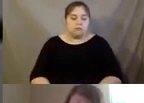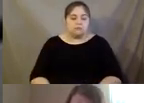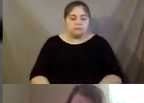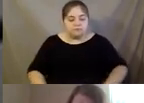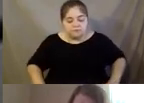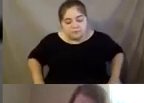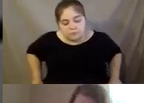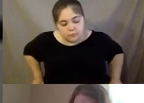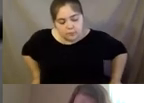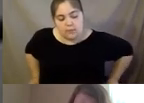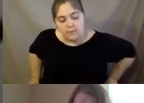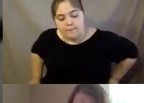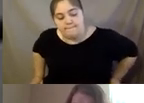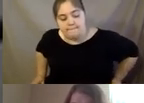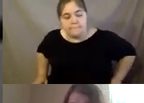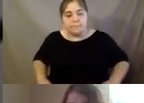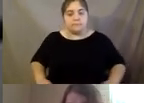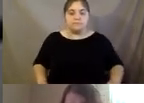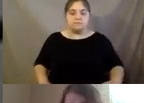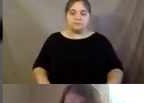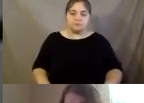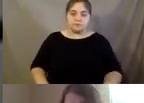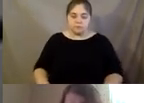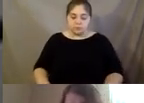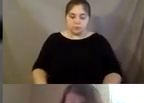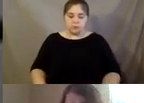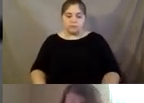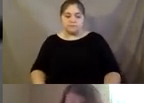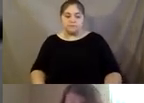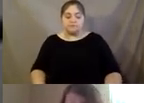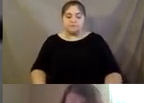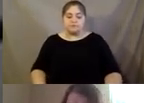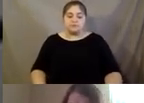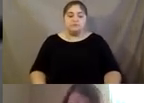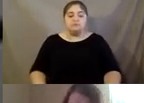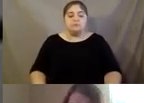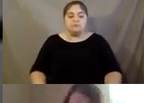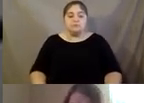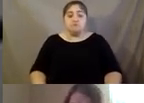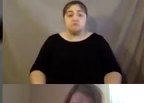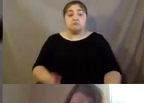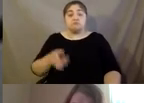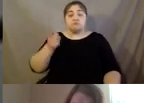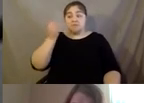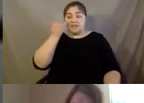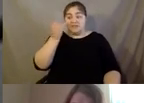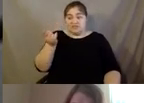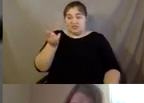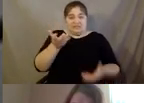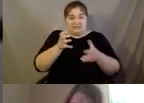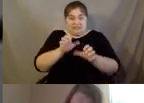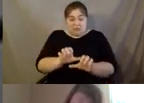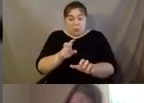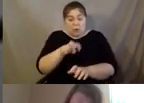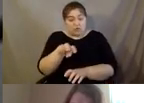Um, I think too, we could, um, if she didn't want to travel out for whatever reason, we have our